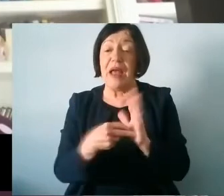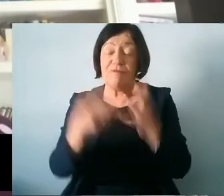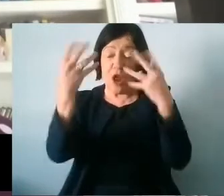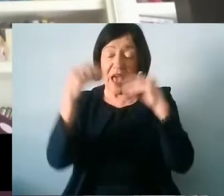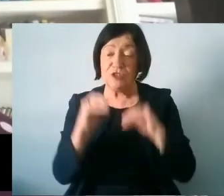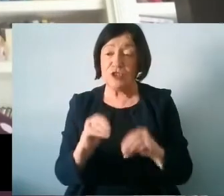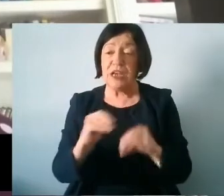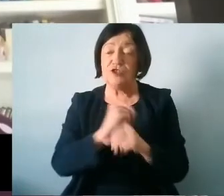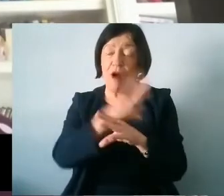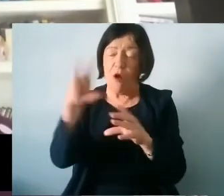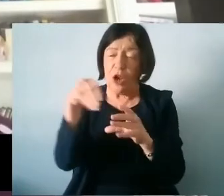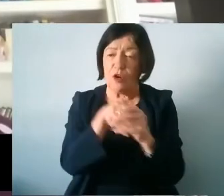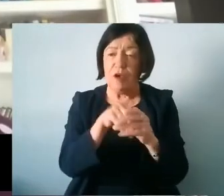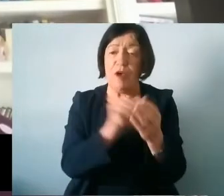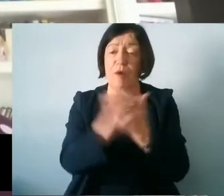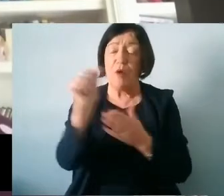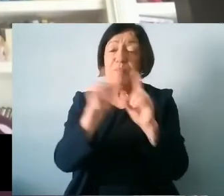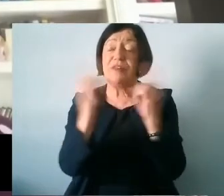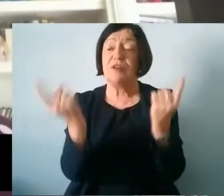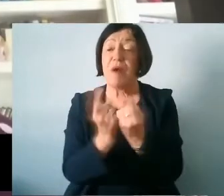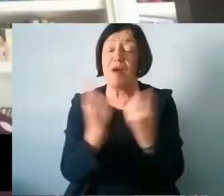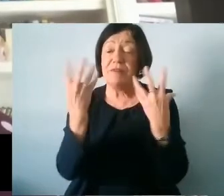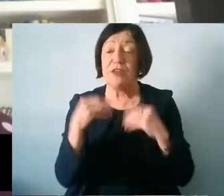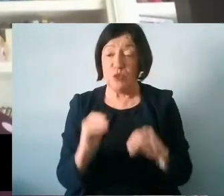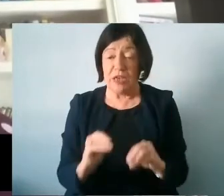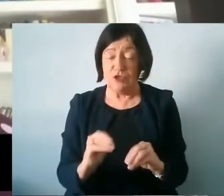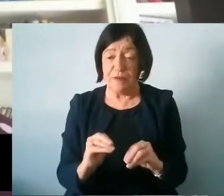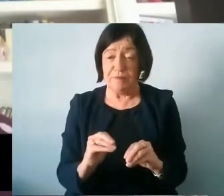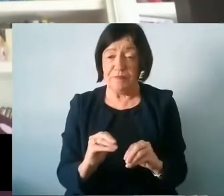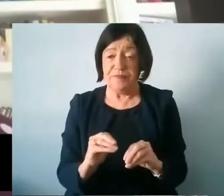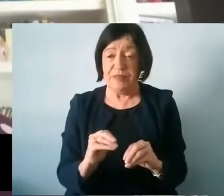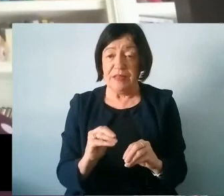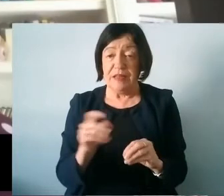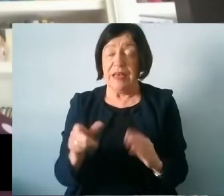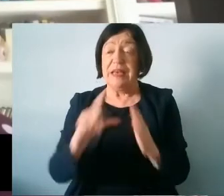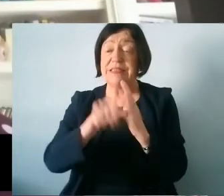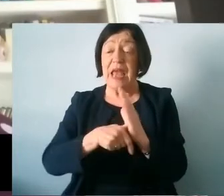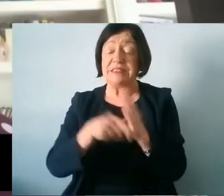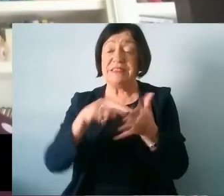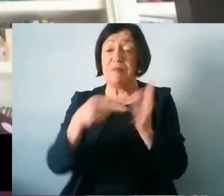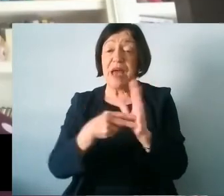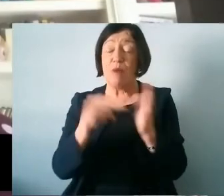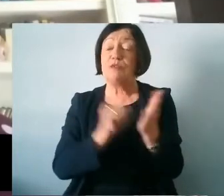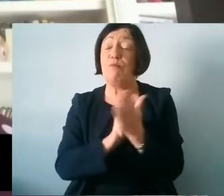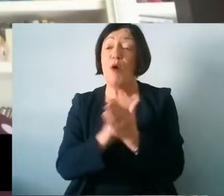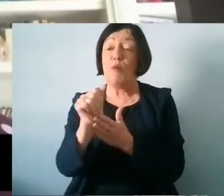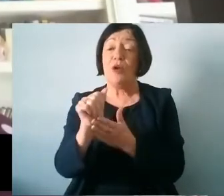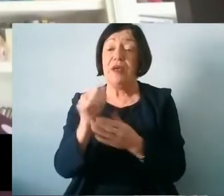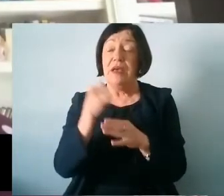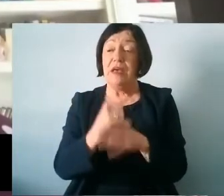inclusion published by the Department of Education. Its latest plan was published in